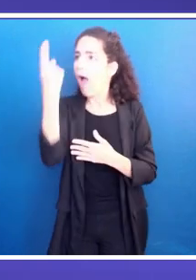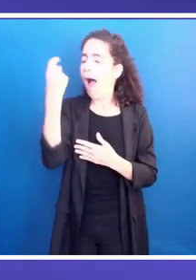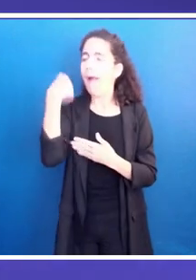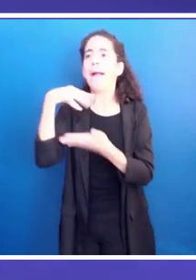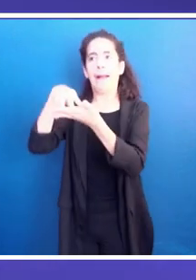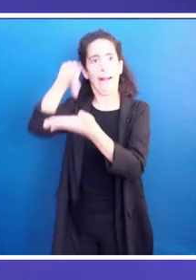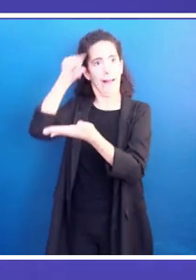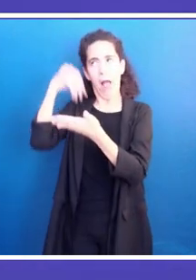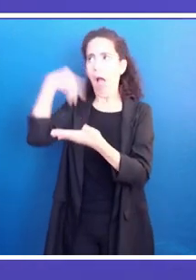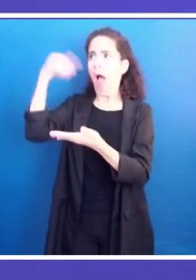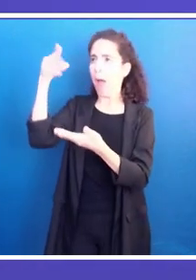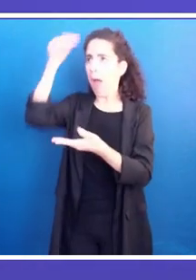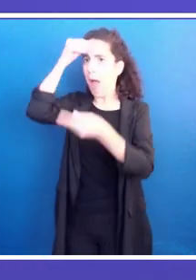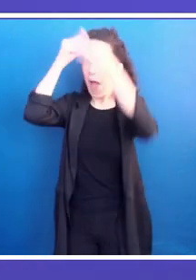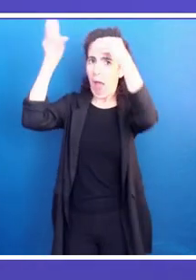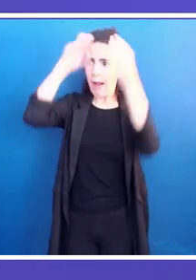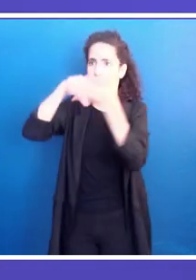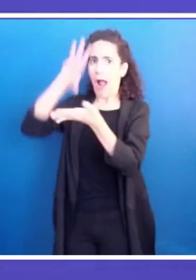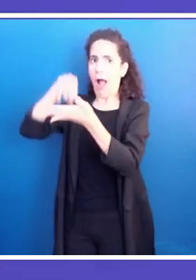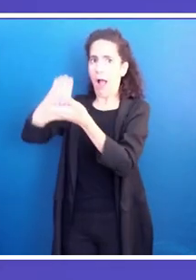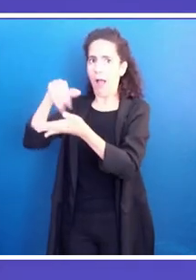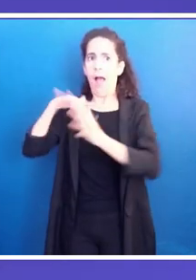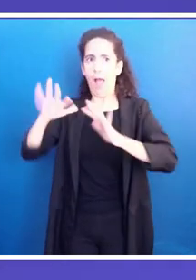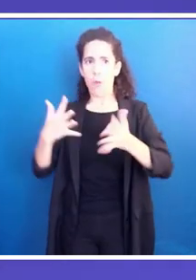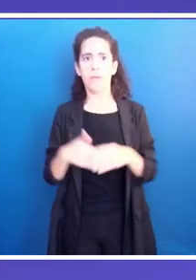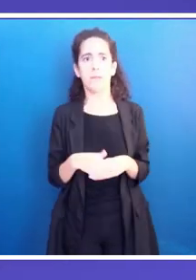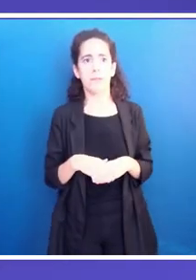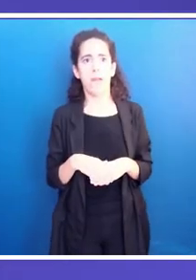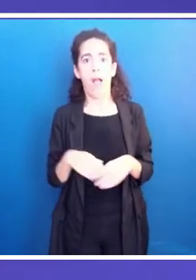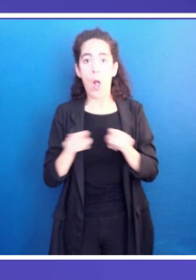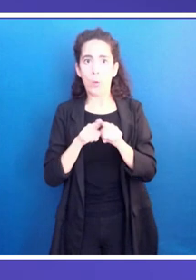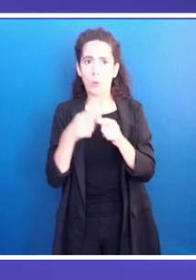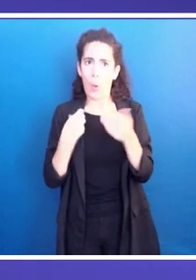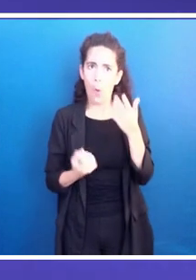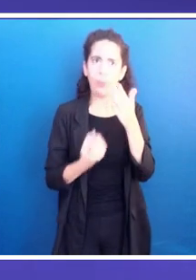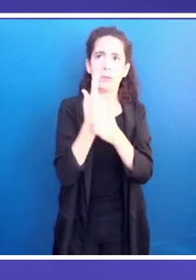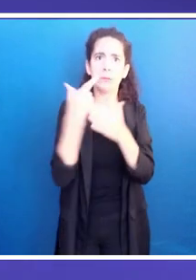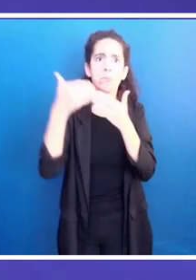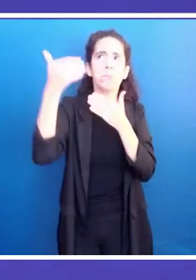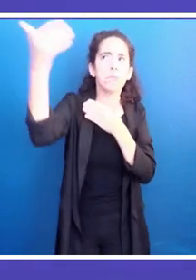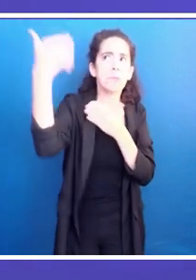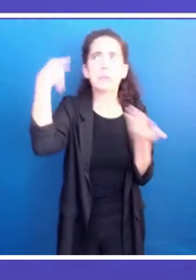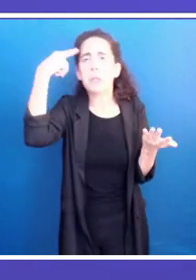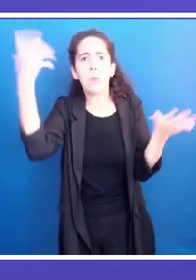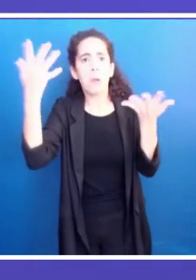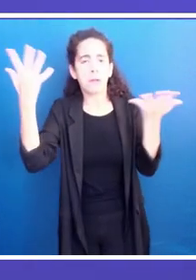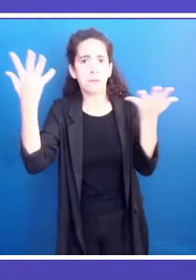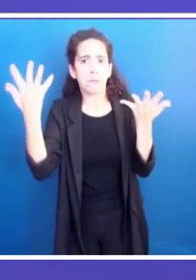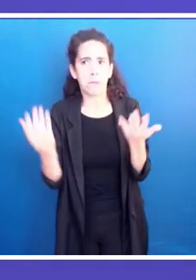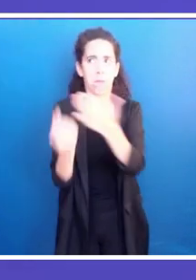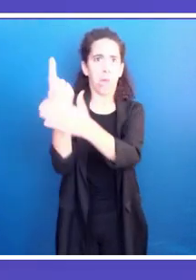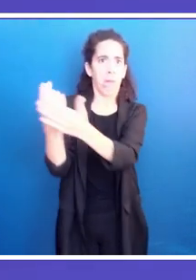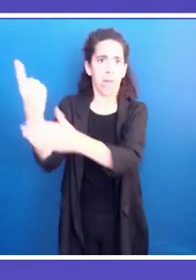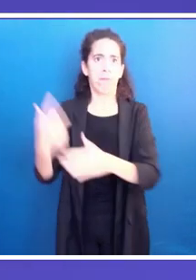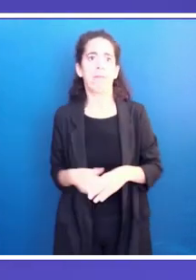in discussing the importance of the participation of women in the decision making? Thank you. And good morning, everyone.